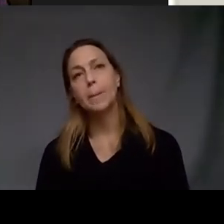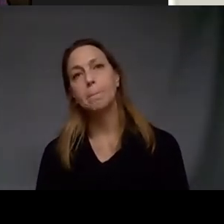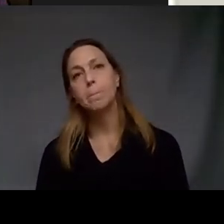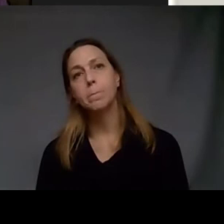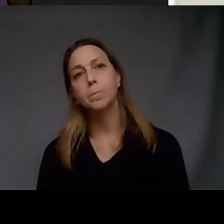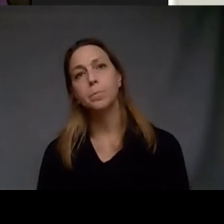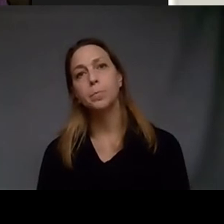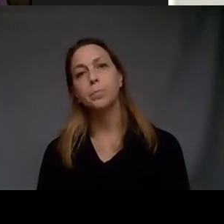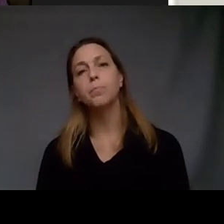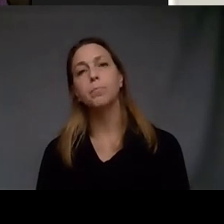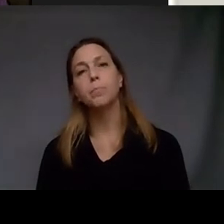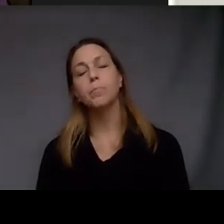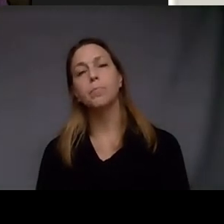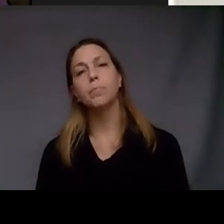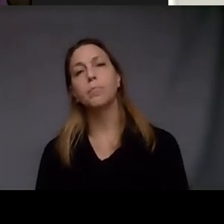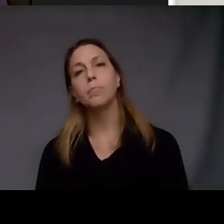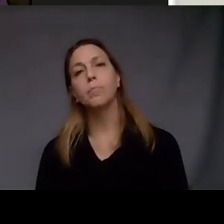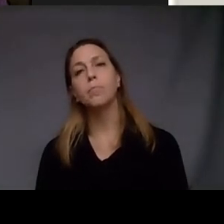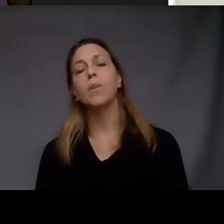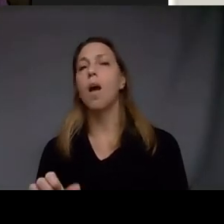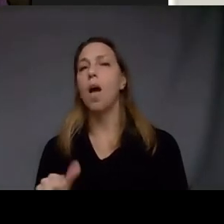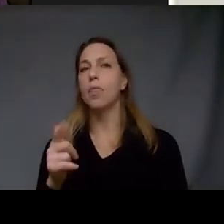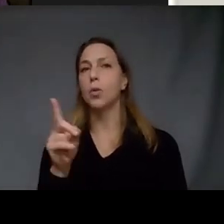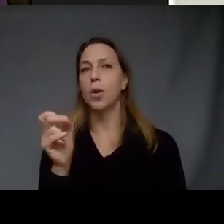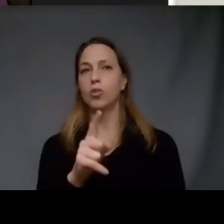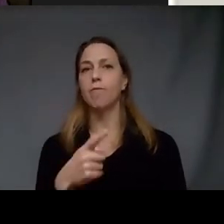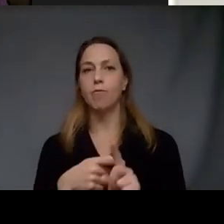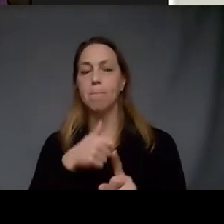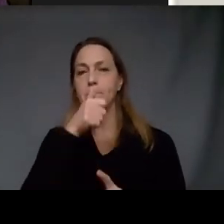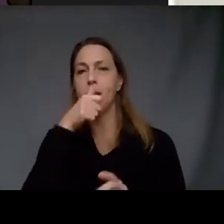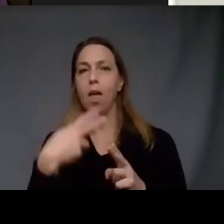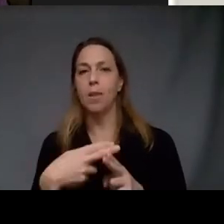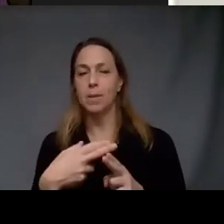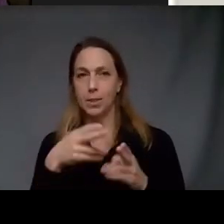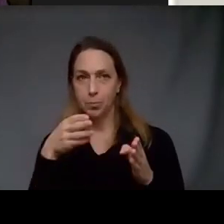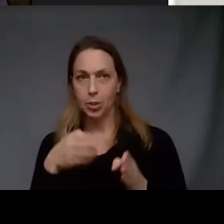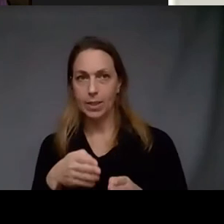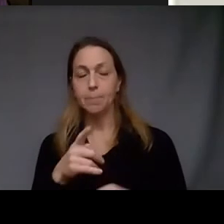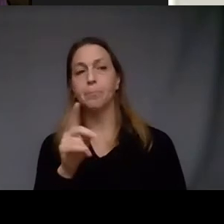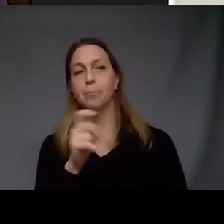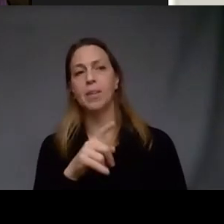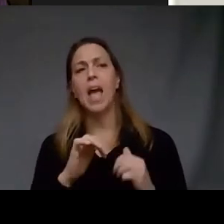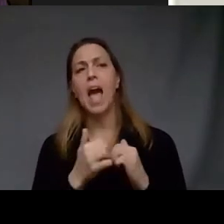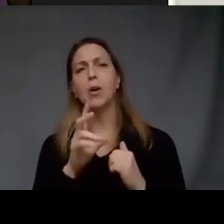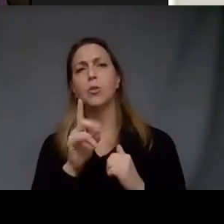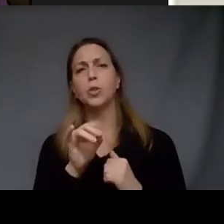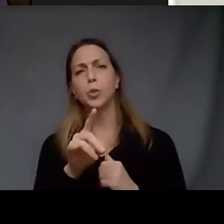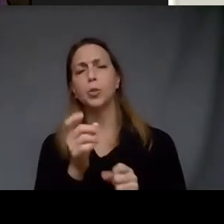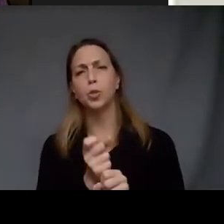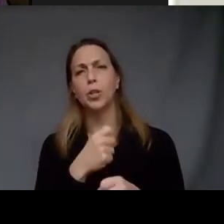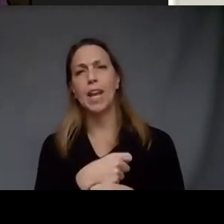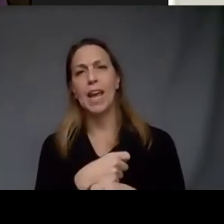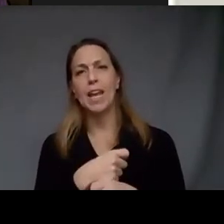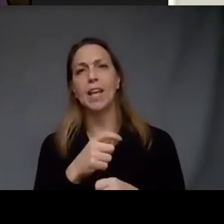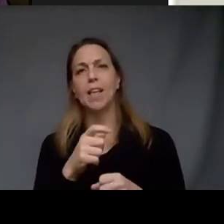thanks we do have another question from an anonymous attendee they ask how do you create that sense of the figure being